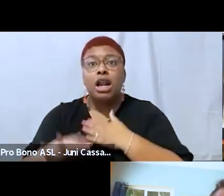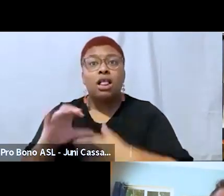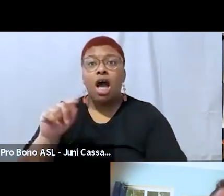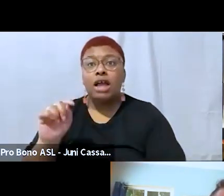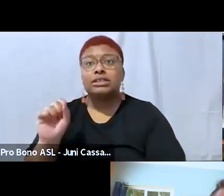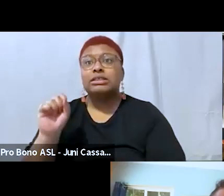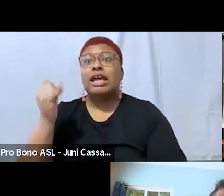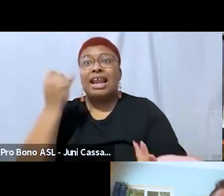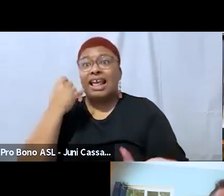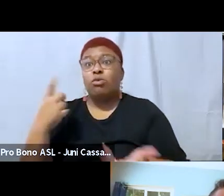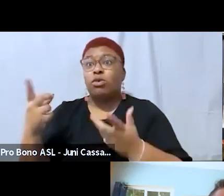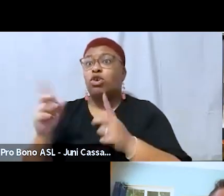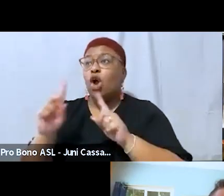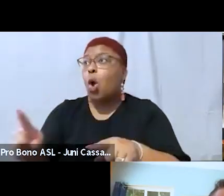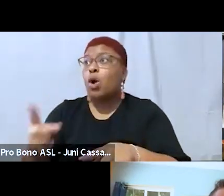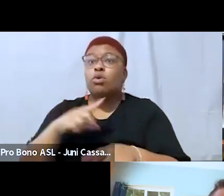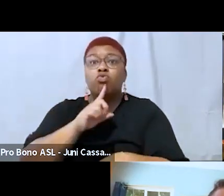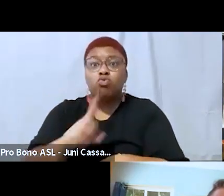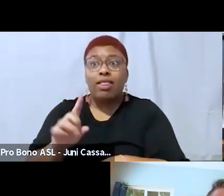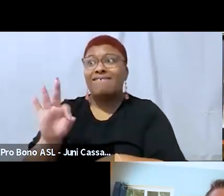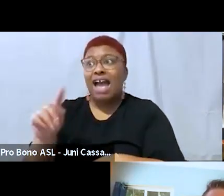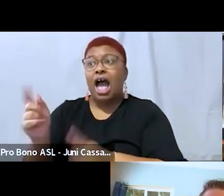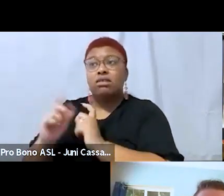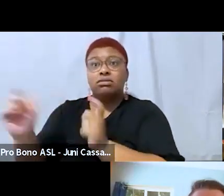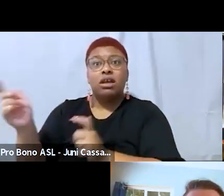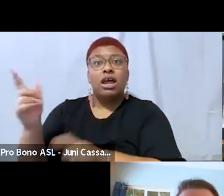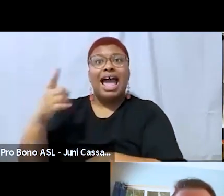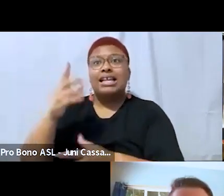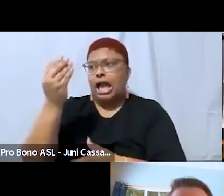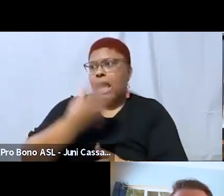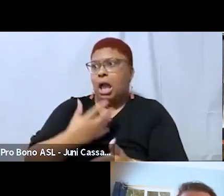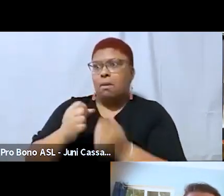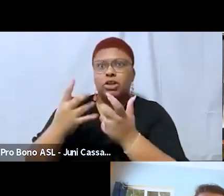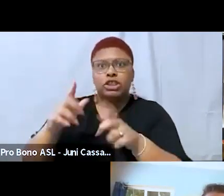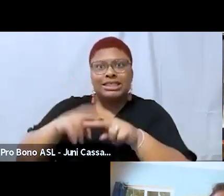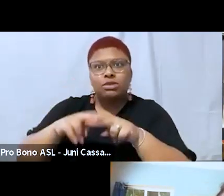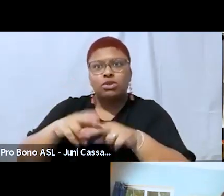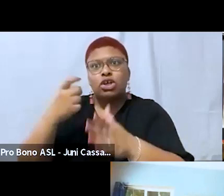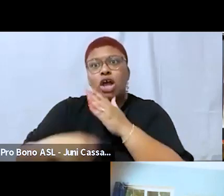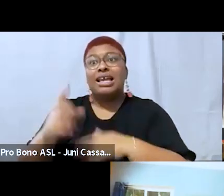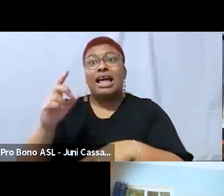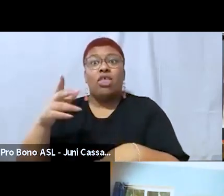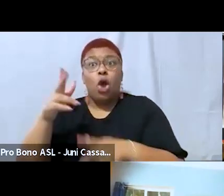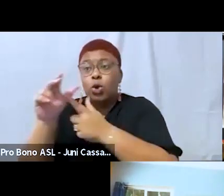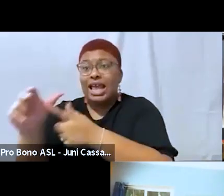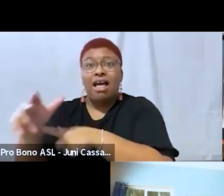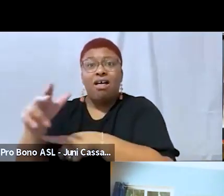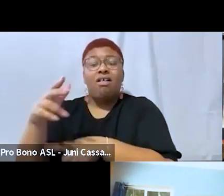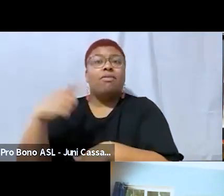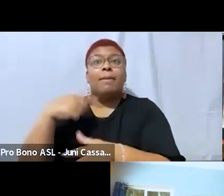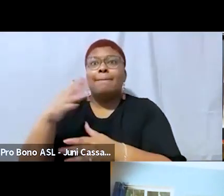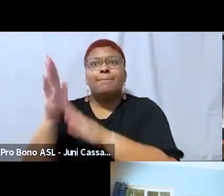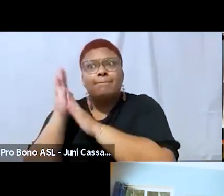to us if we go if we're really fat tell us about how much the seats are going to cost what about the hotel can the bed hold me can i with my wheelchair